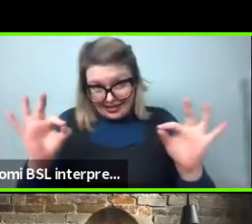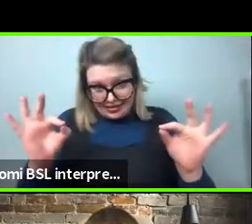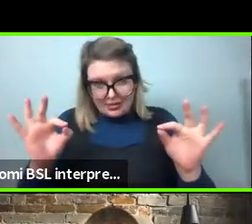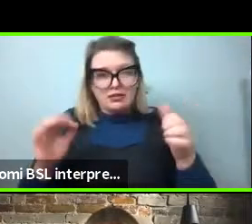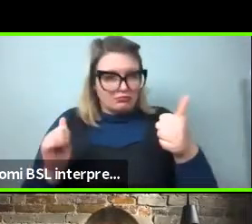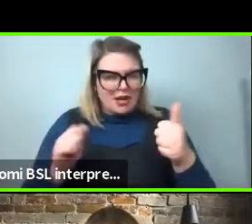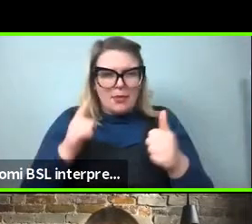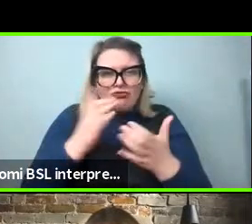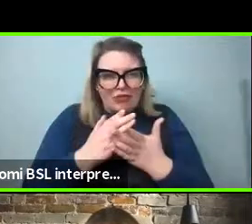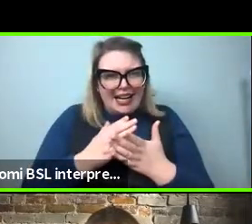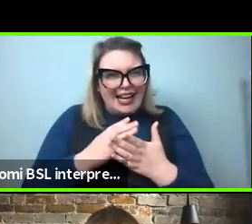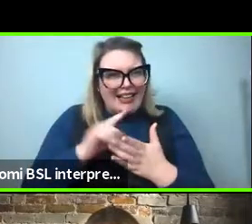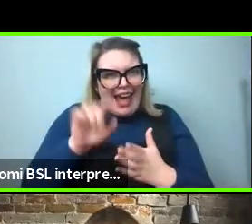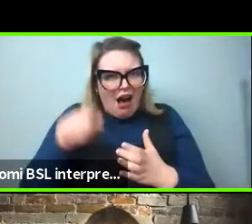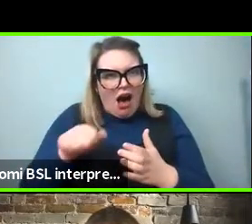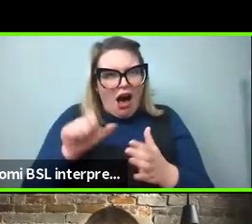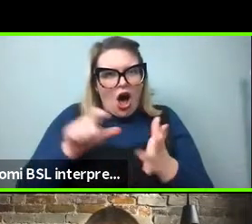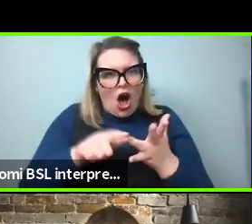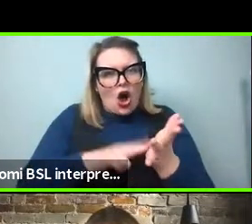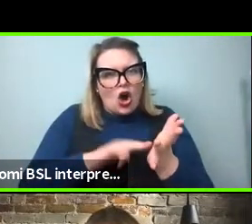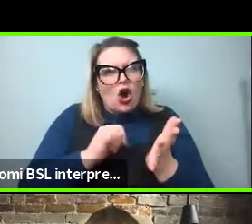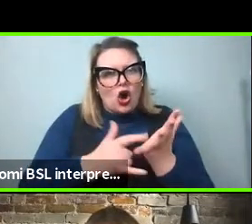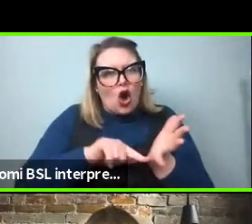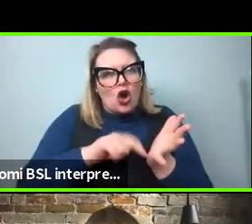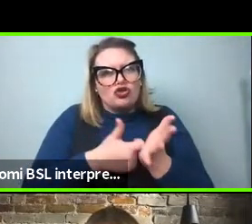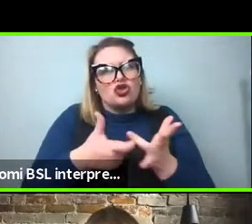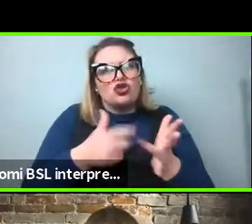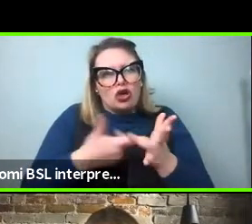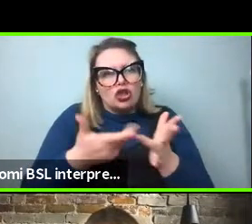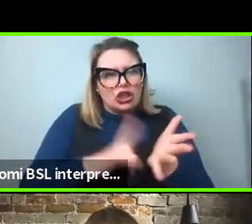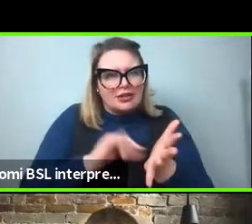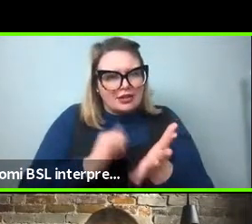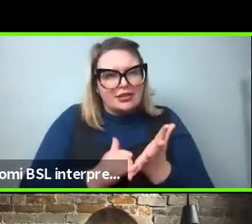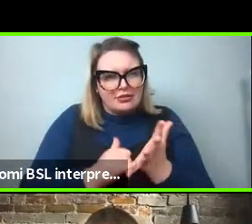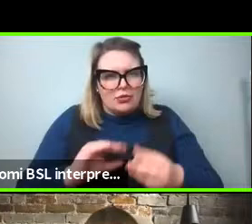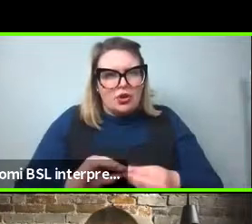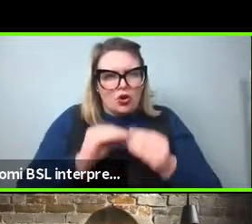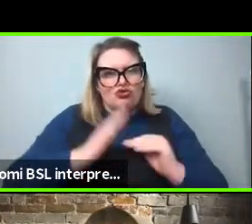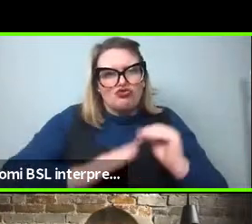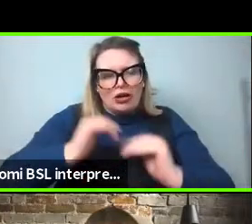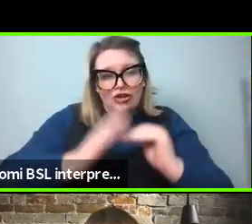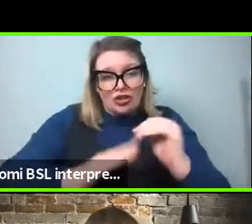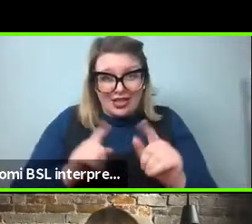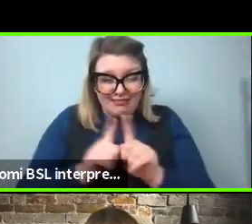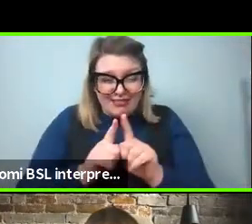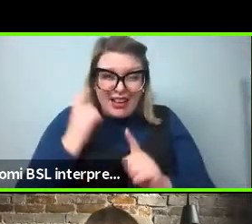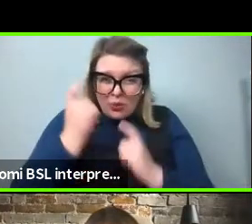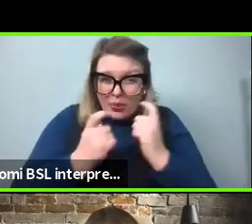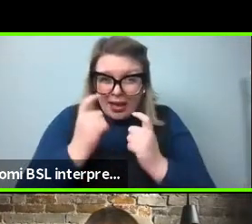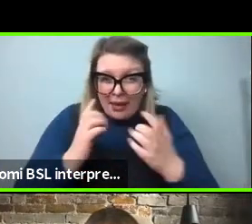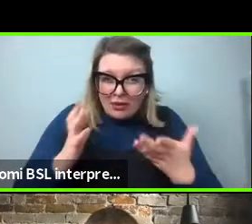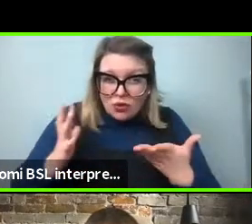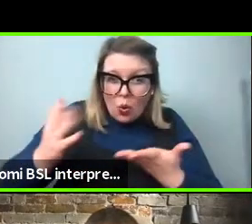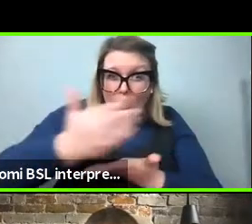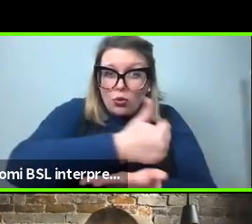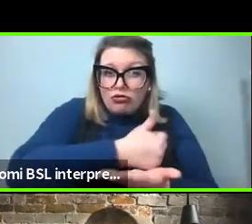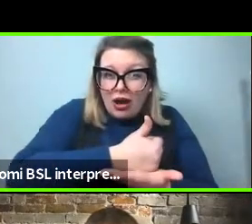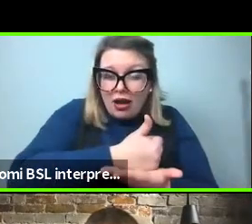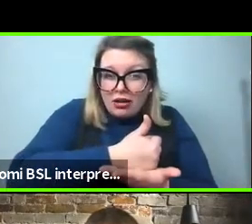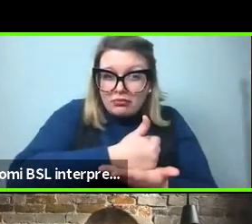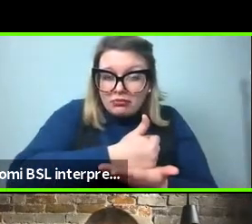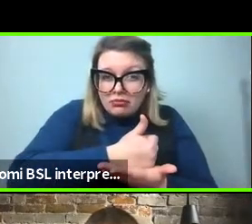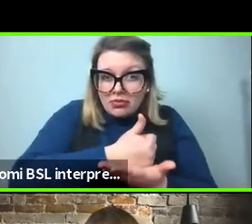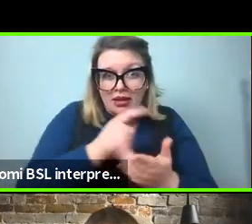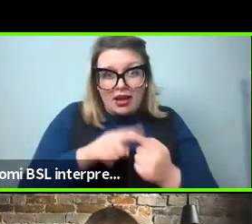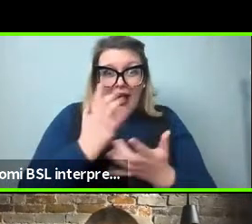constructions, right? And so, I mean, in, in corpora, especially in written corpora, you know, orthographic language, we can easily count the length of